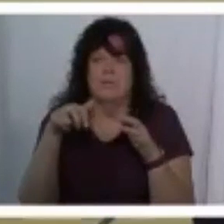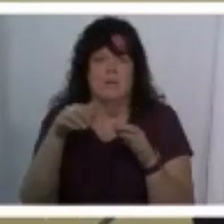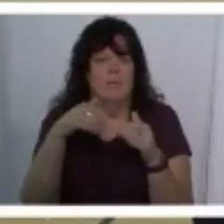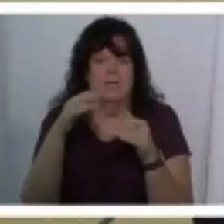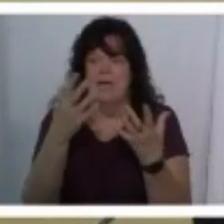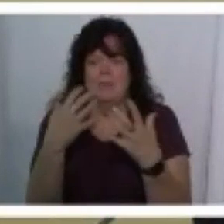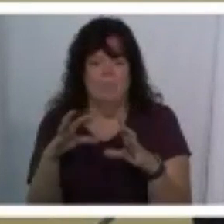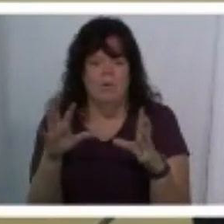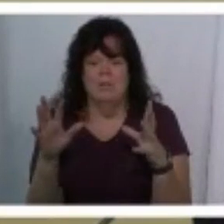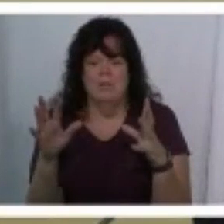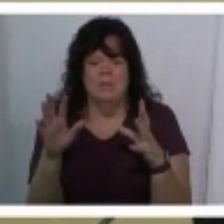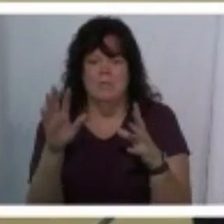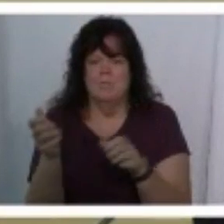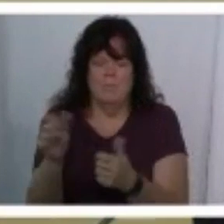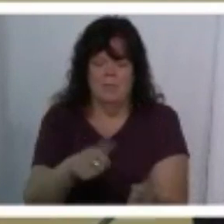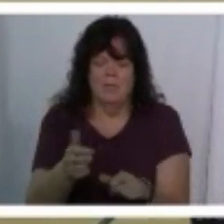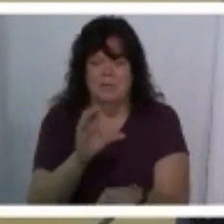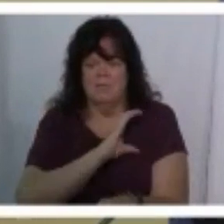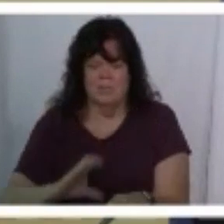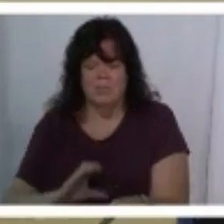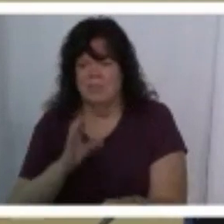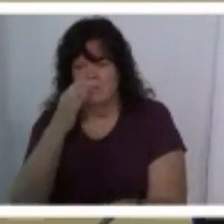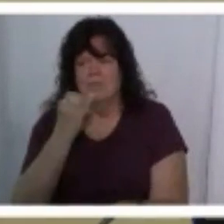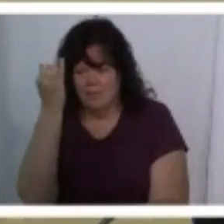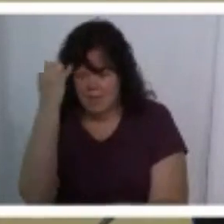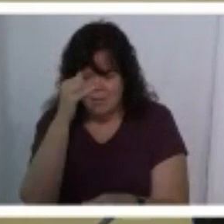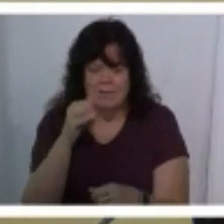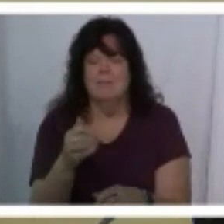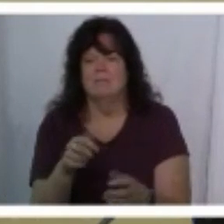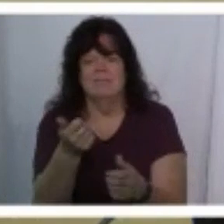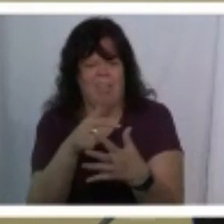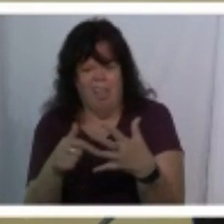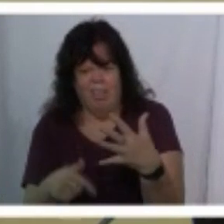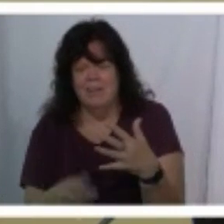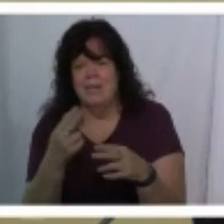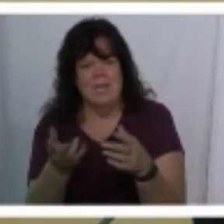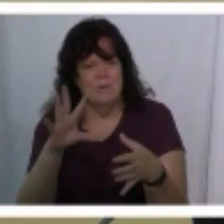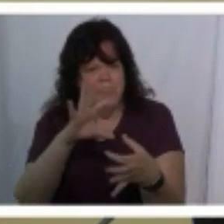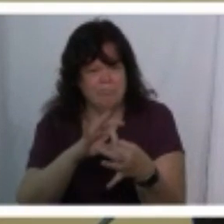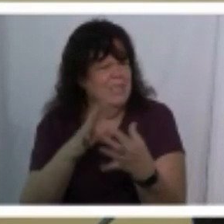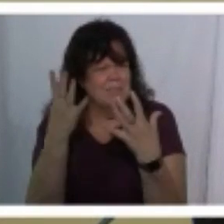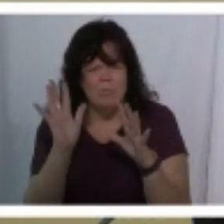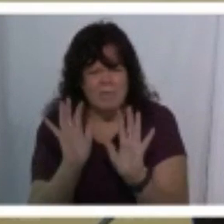i didn't want baptist christian catholic methodist lutheran i didn't want any name associated with it